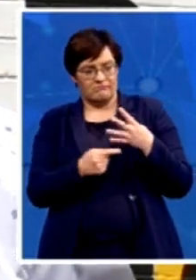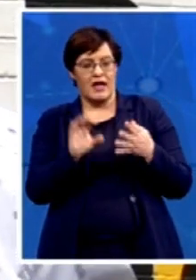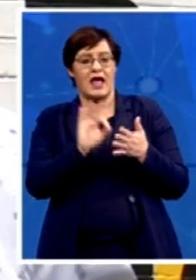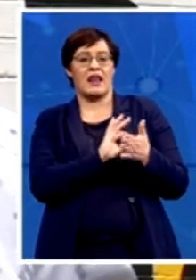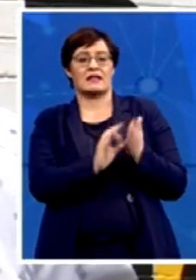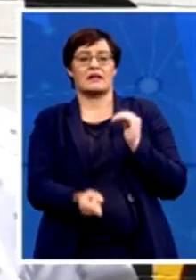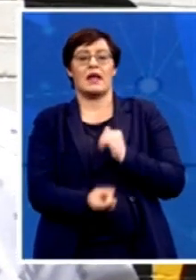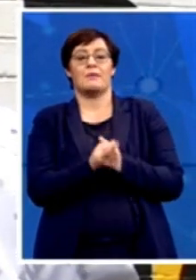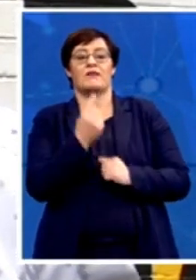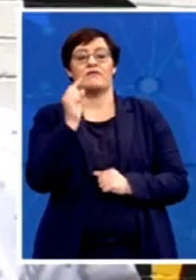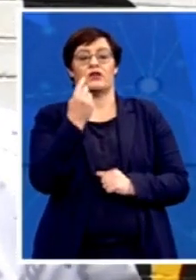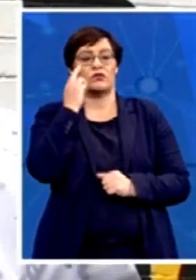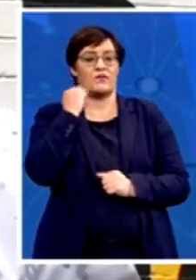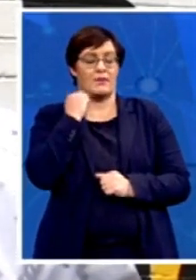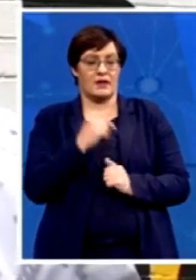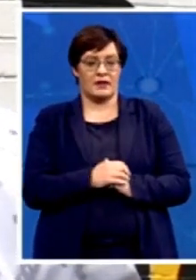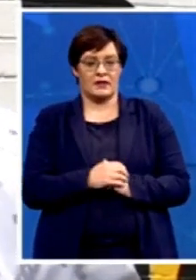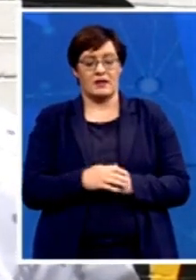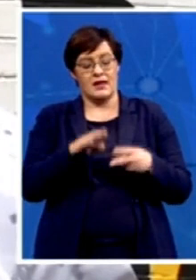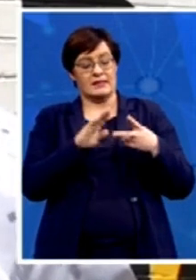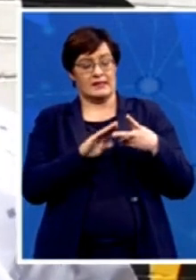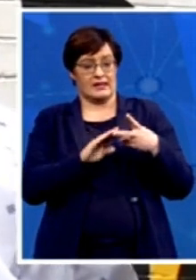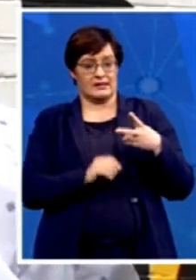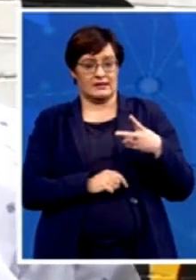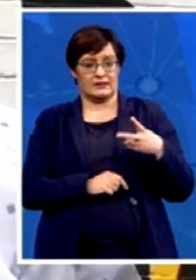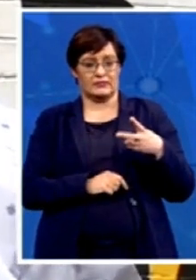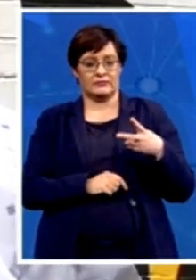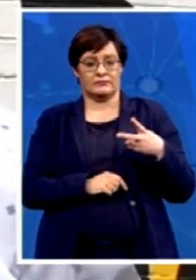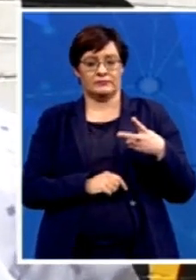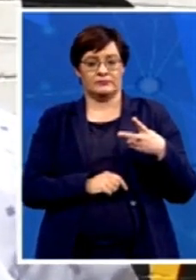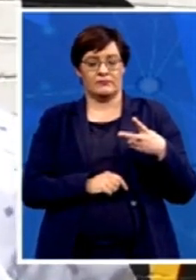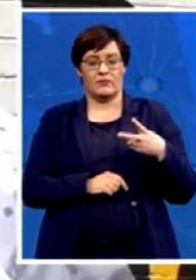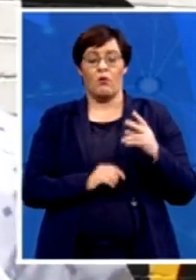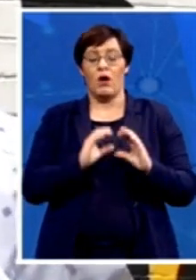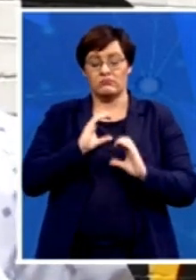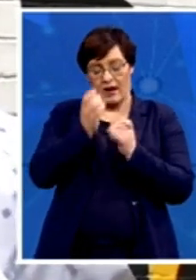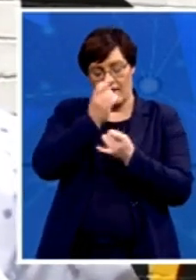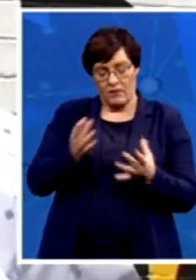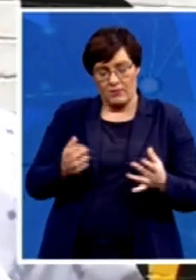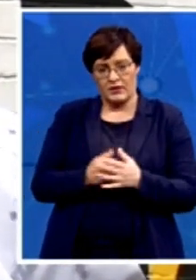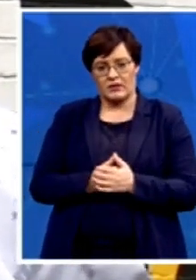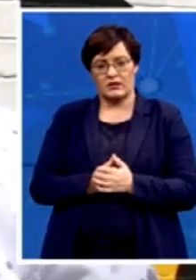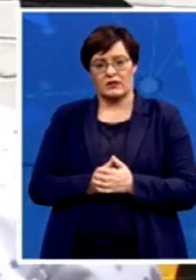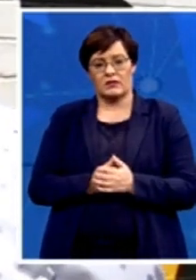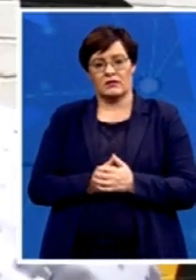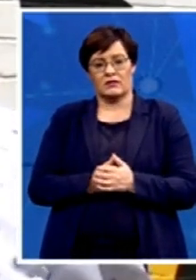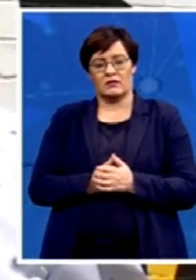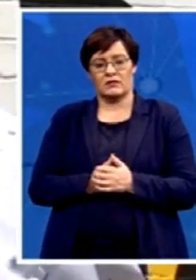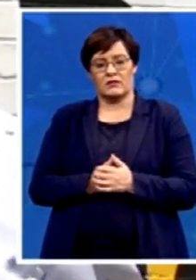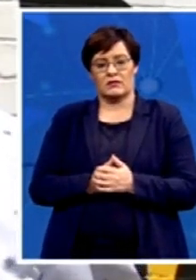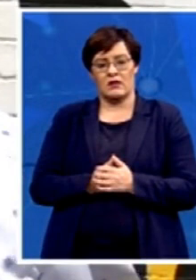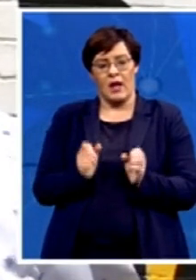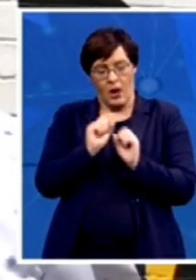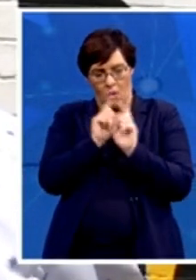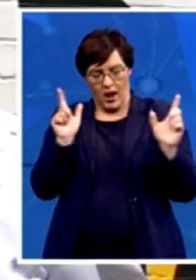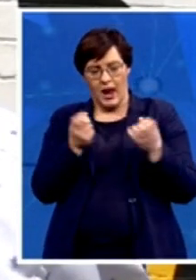The second thing that we wanted to communicate with you, we have been aware many of our members have been standing as